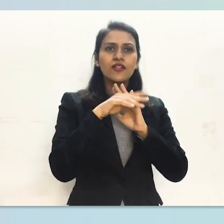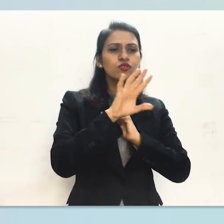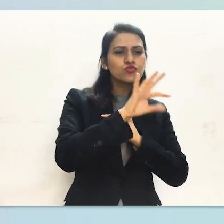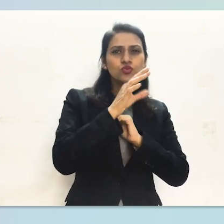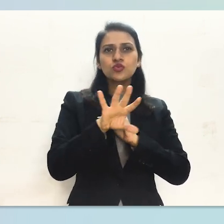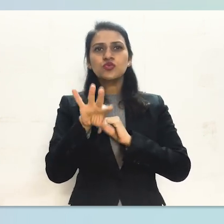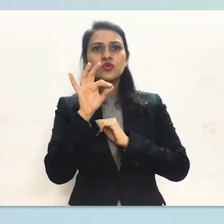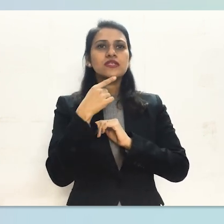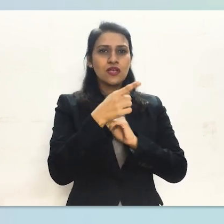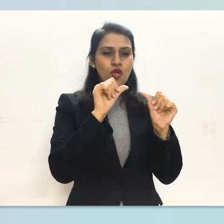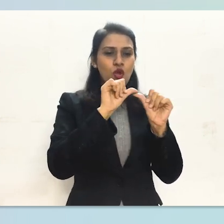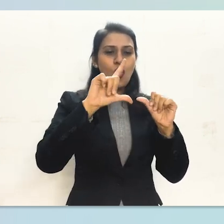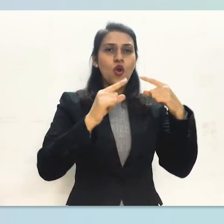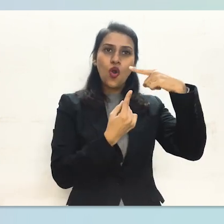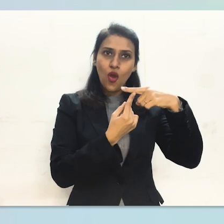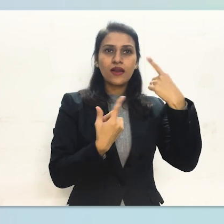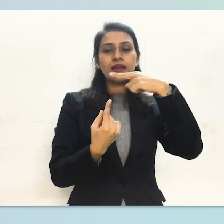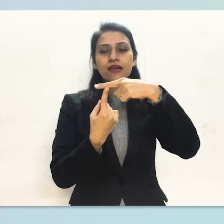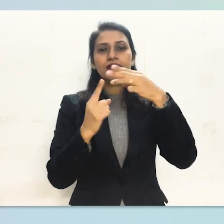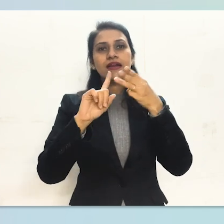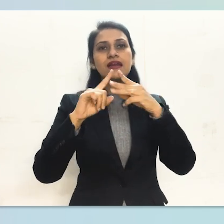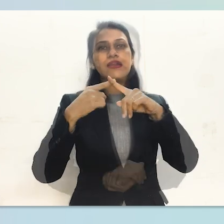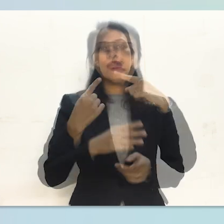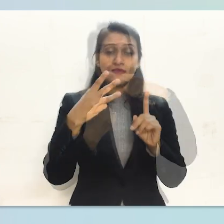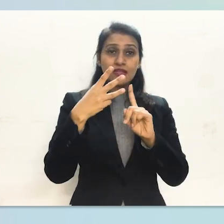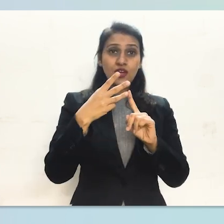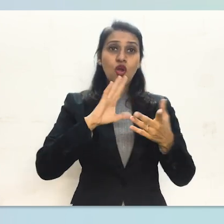So just save your post and your accessible post is ready.